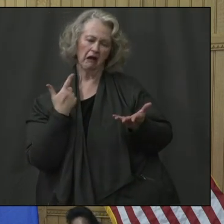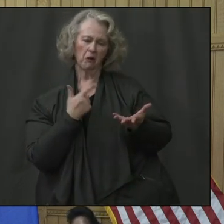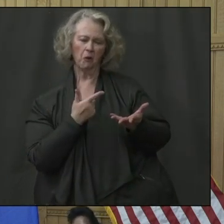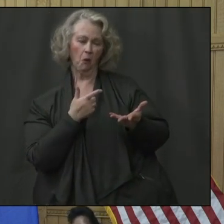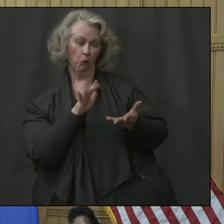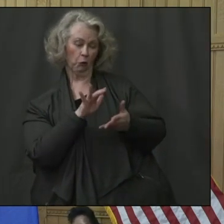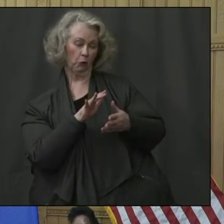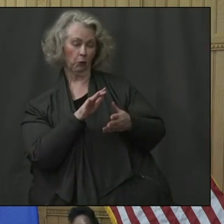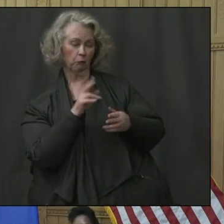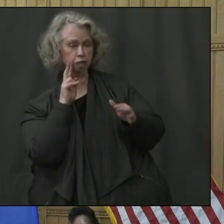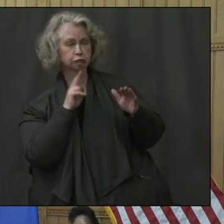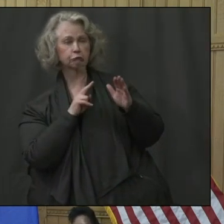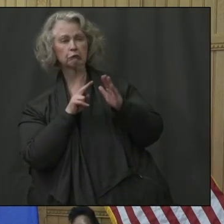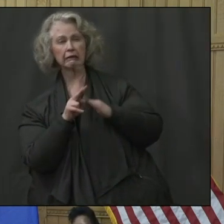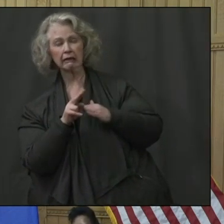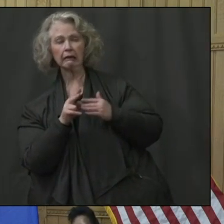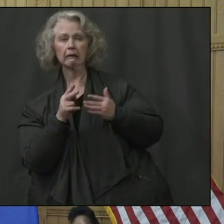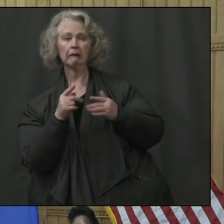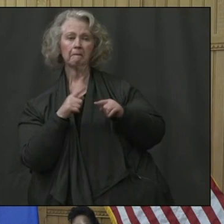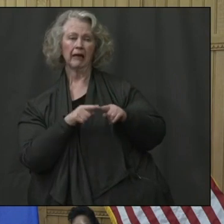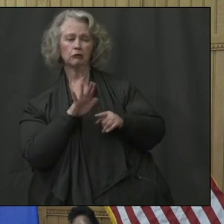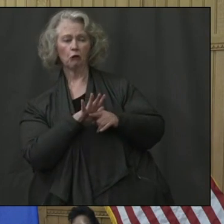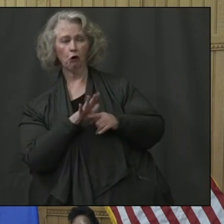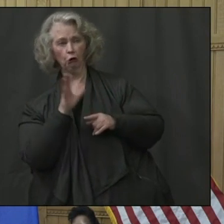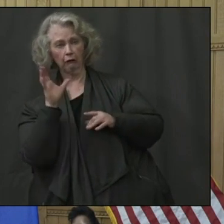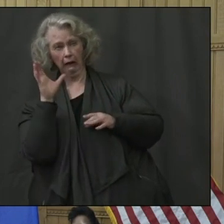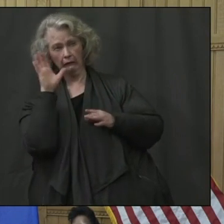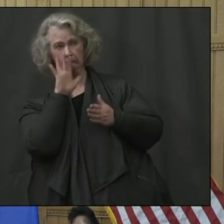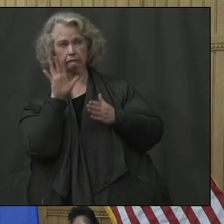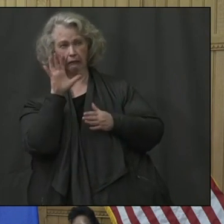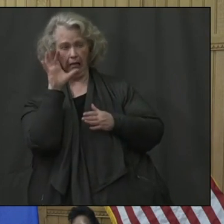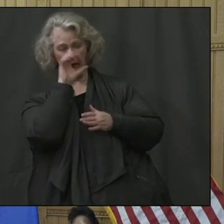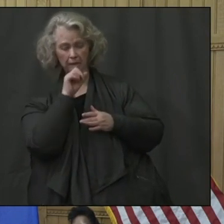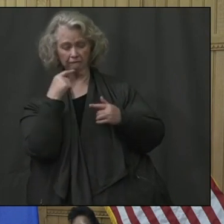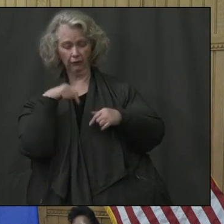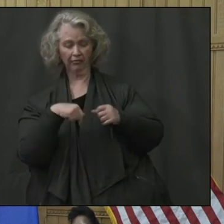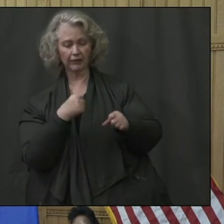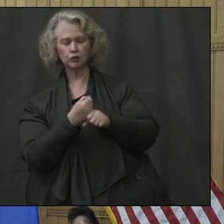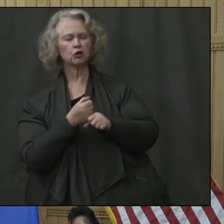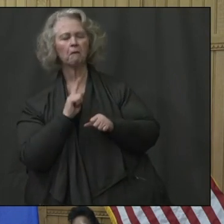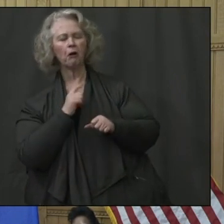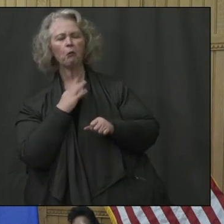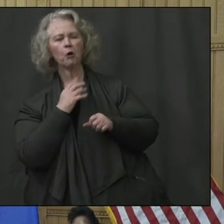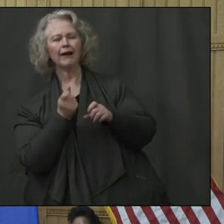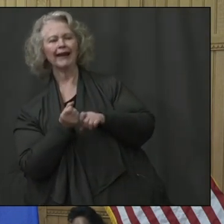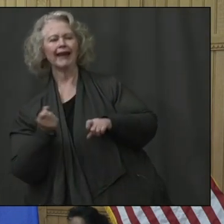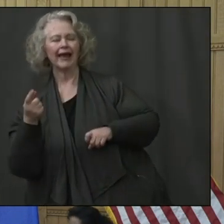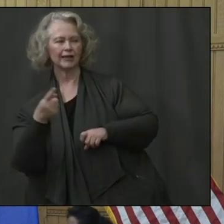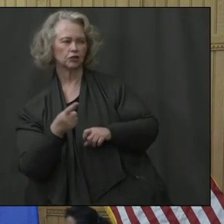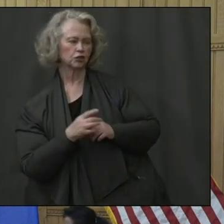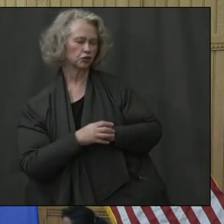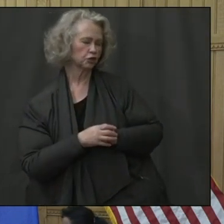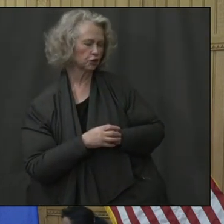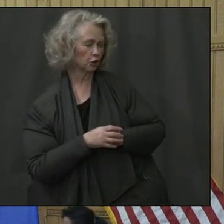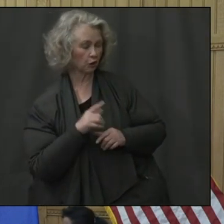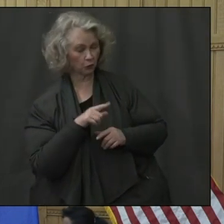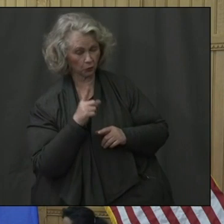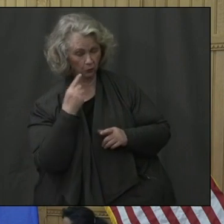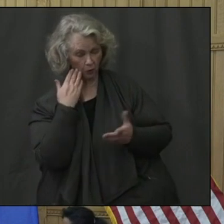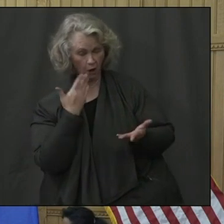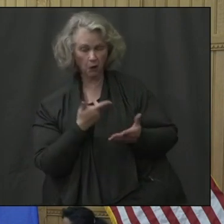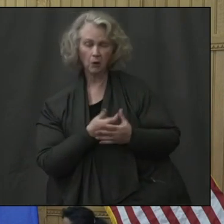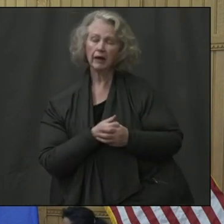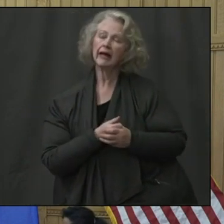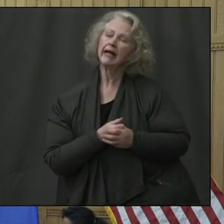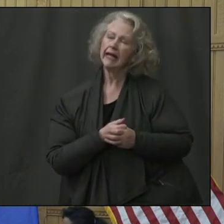you gave us based on what you know right now. Uh, what would the rollout be in the next year? We projected that at all? Uh,